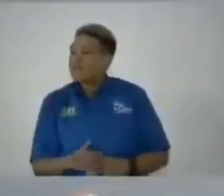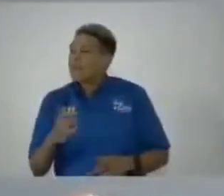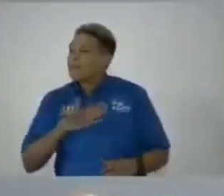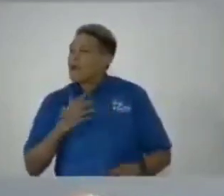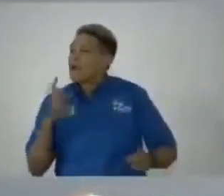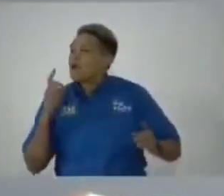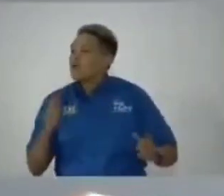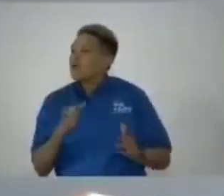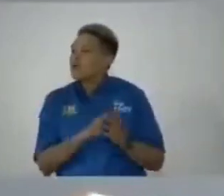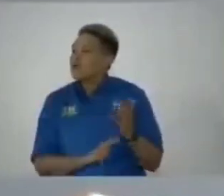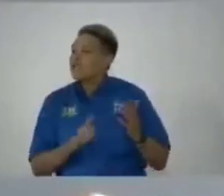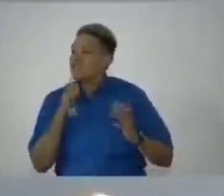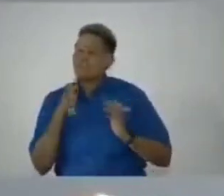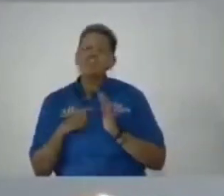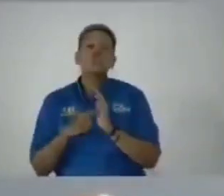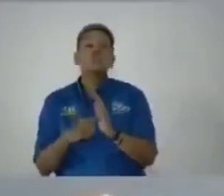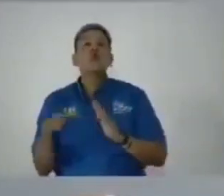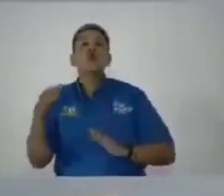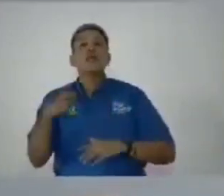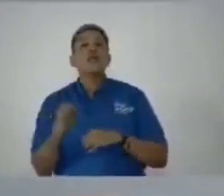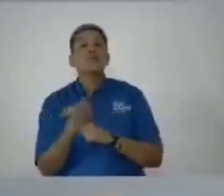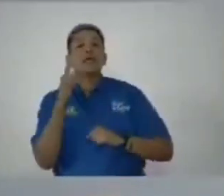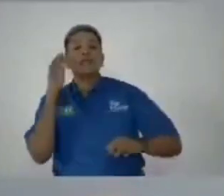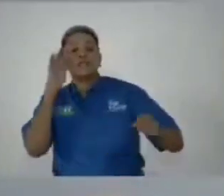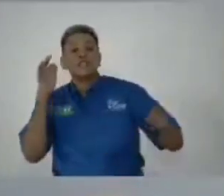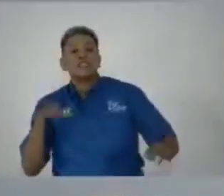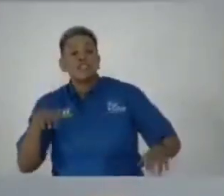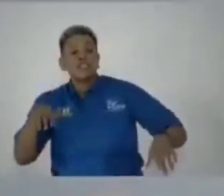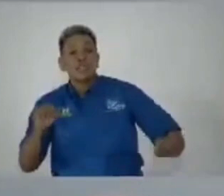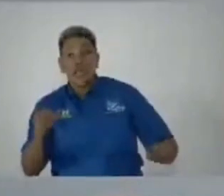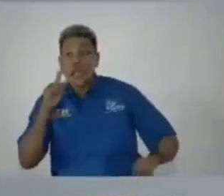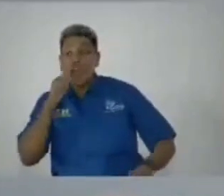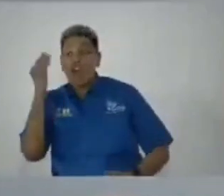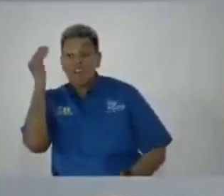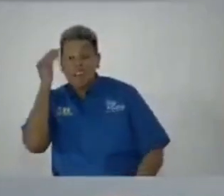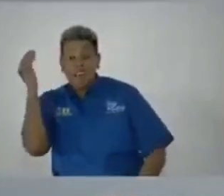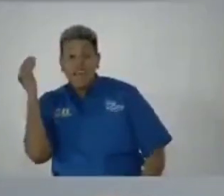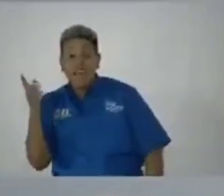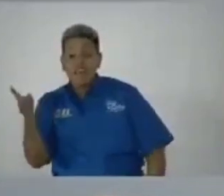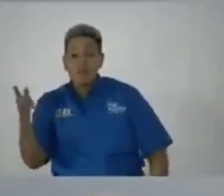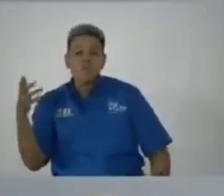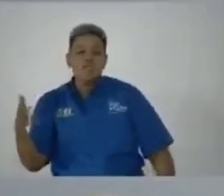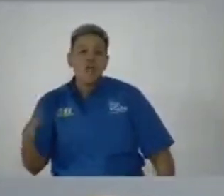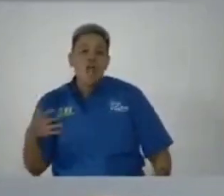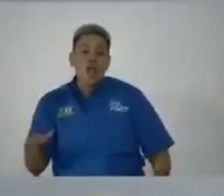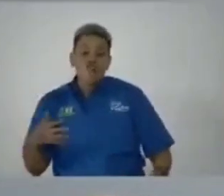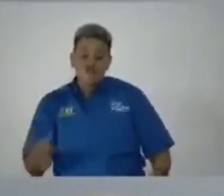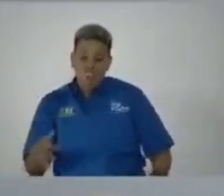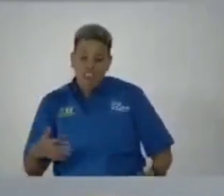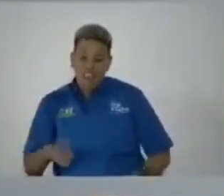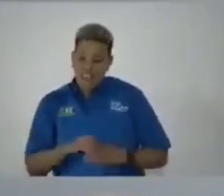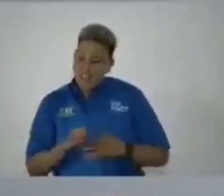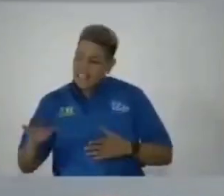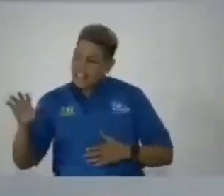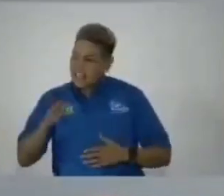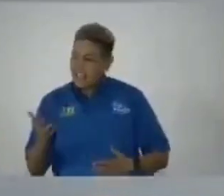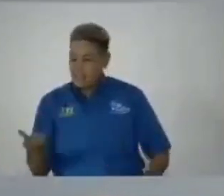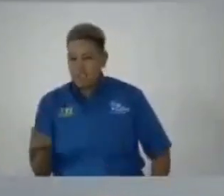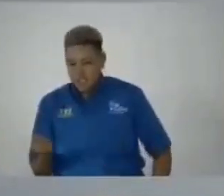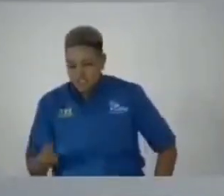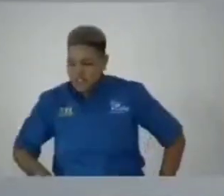quick read shows that they made the decision on information already in their possession